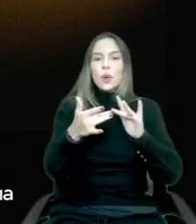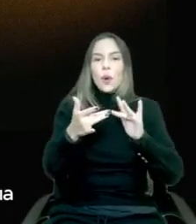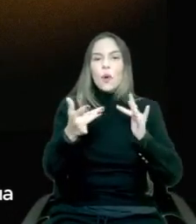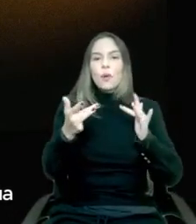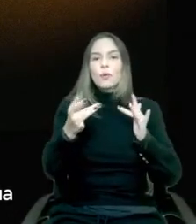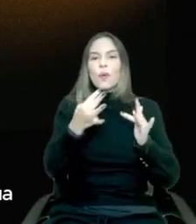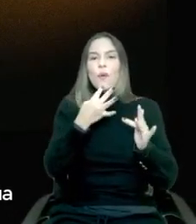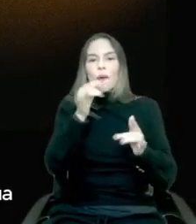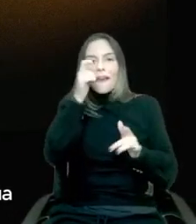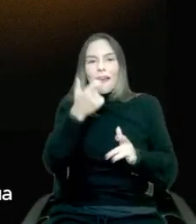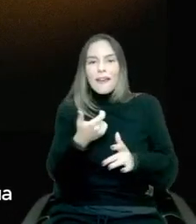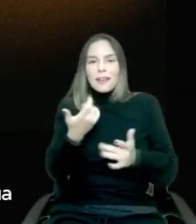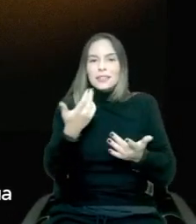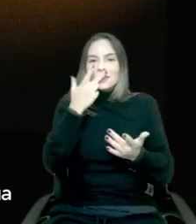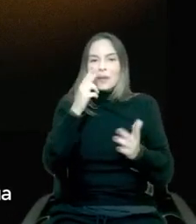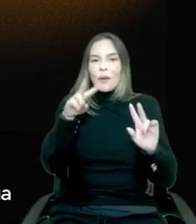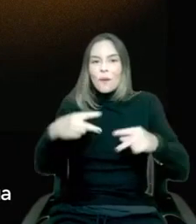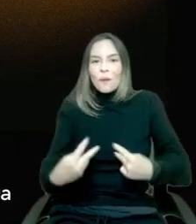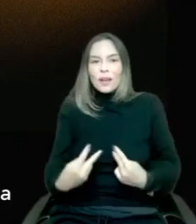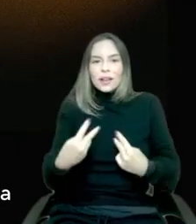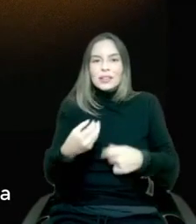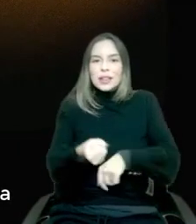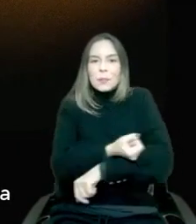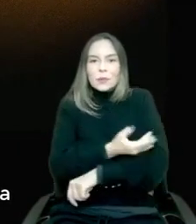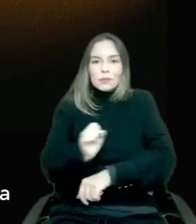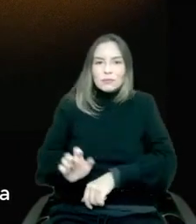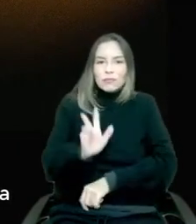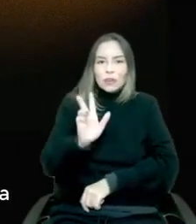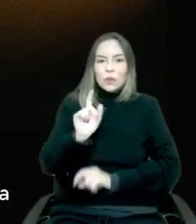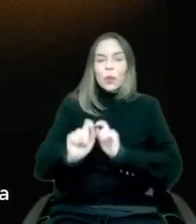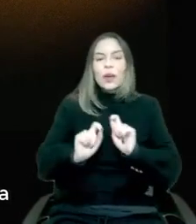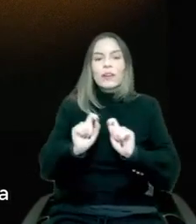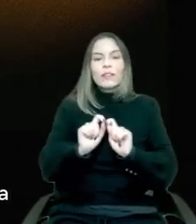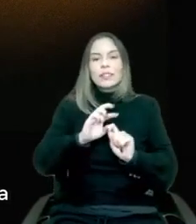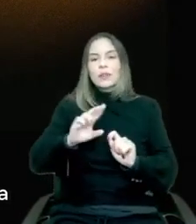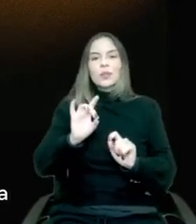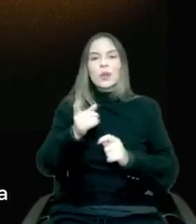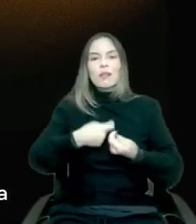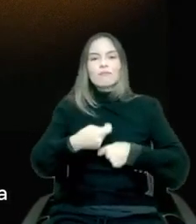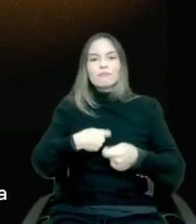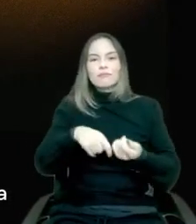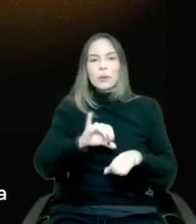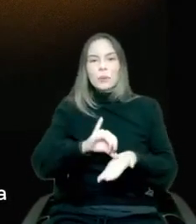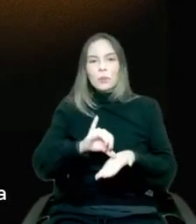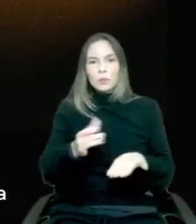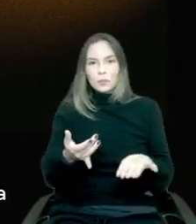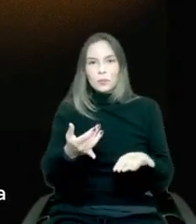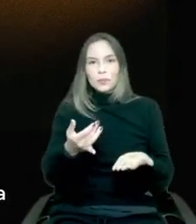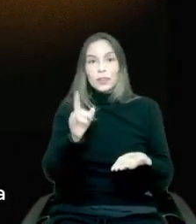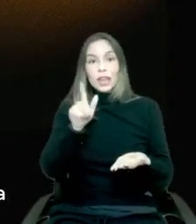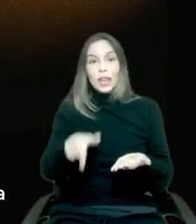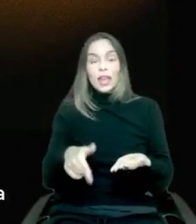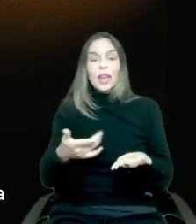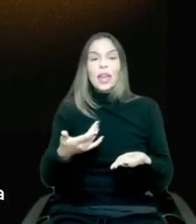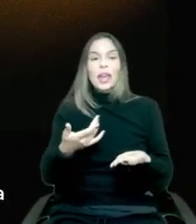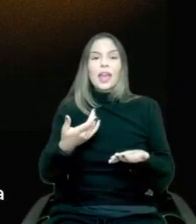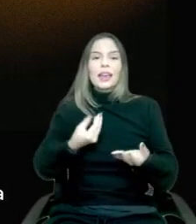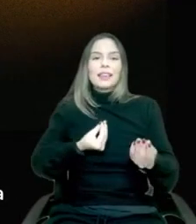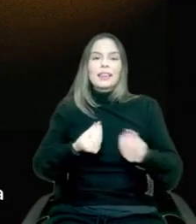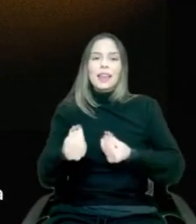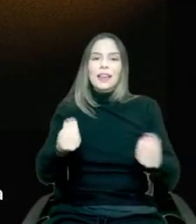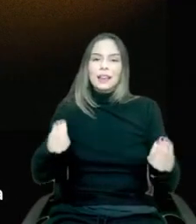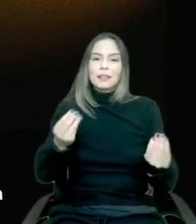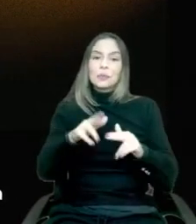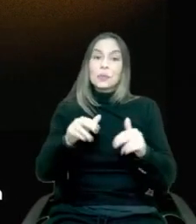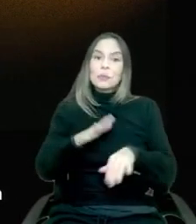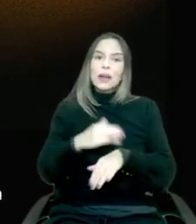That allows you to focus on the emotional value of what you do, not just a transactional endpoint, which is what we're delivering. And then, most importantly, be